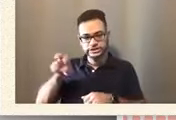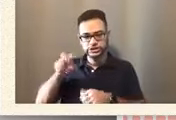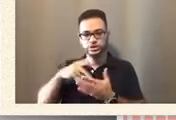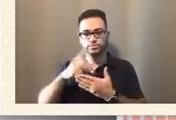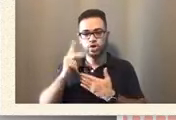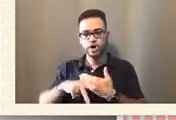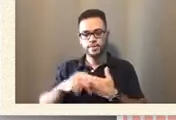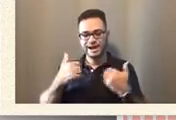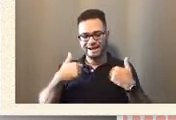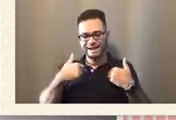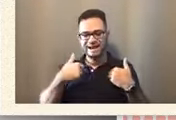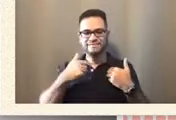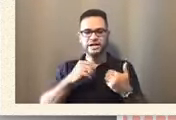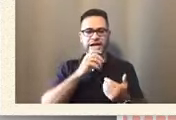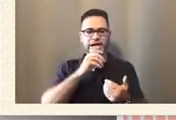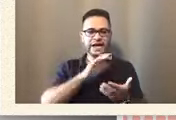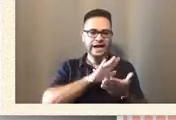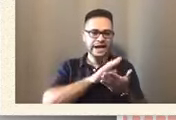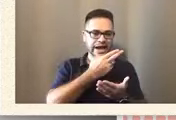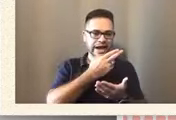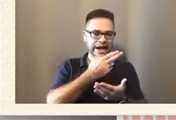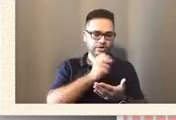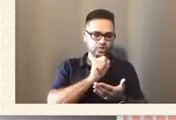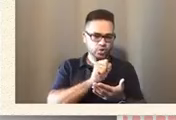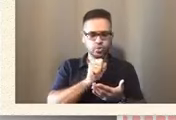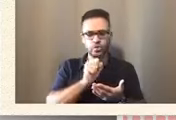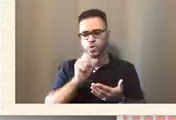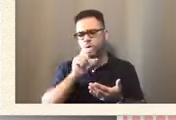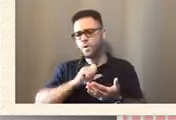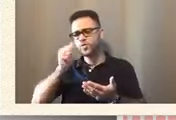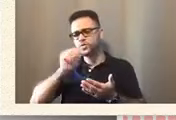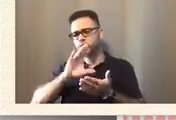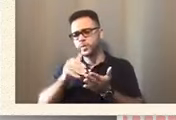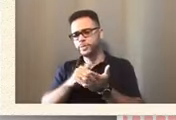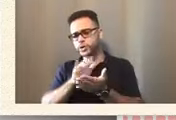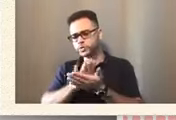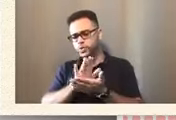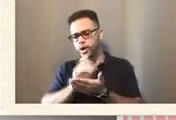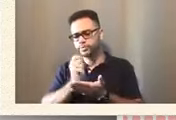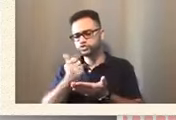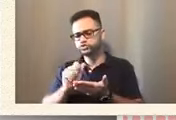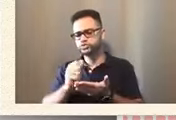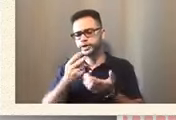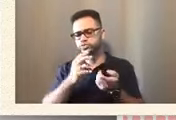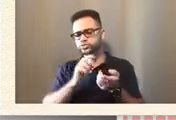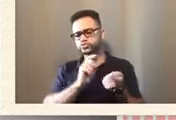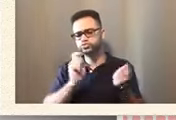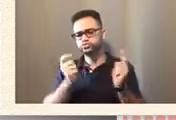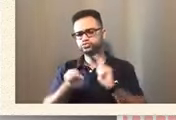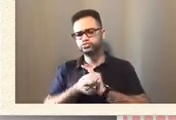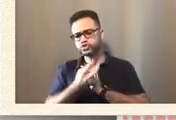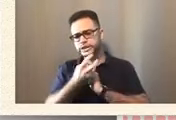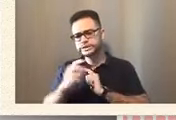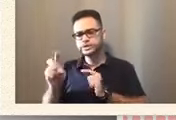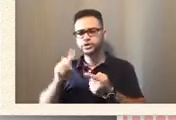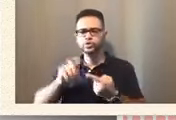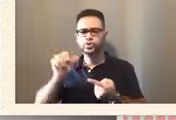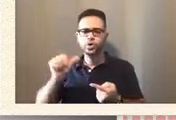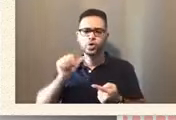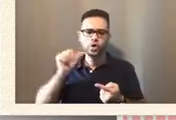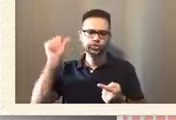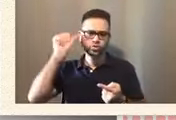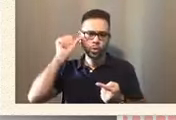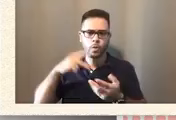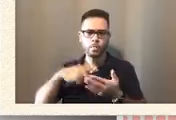older middle school students, and I'm trying to transition them into an adult program. For me, I just want to